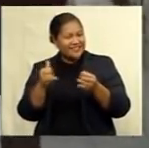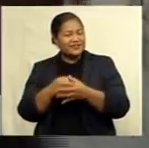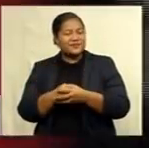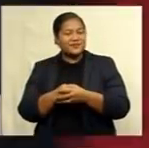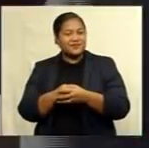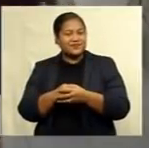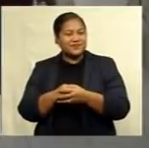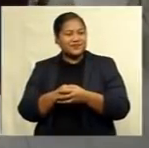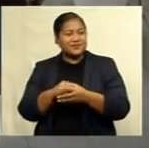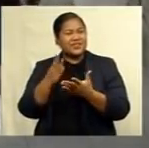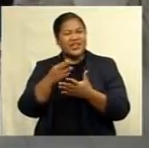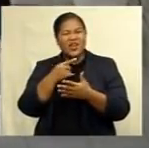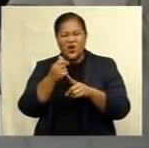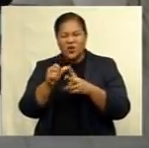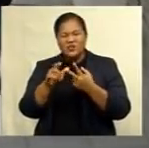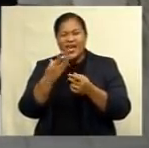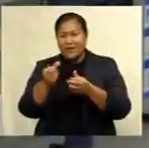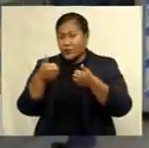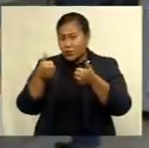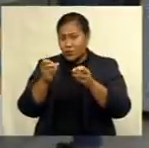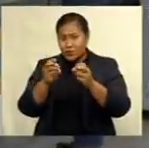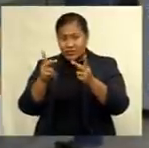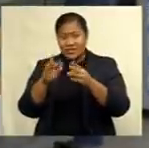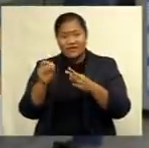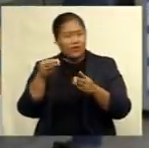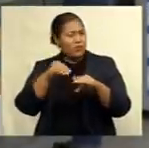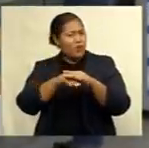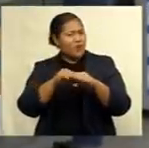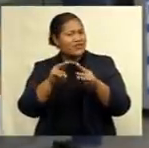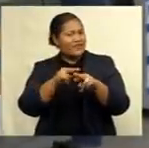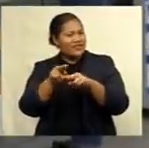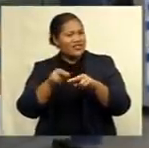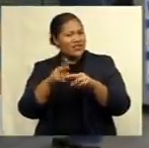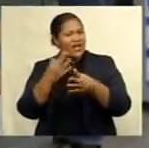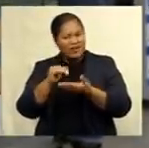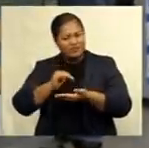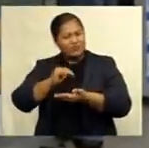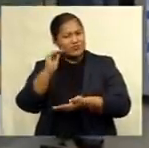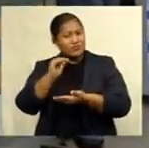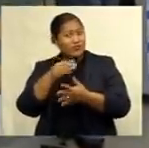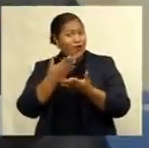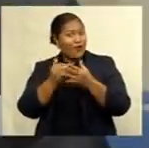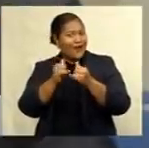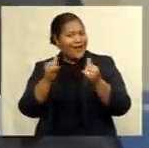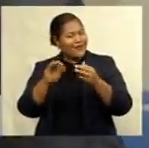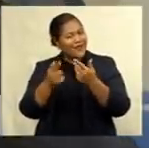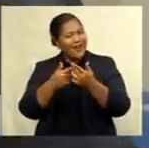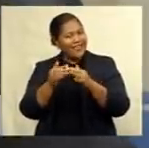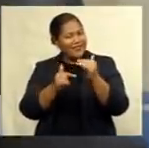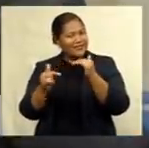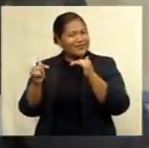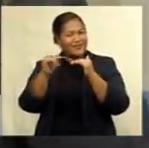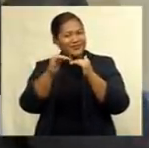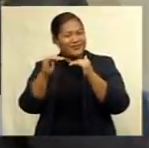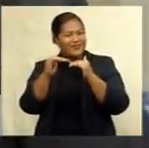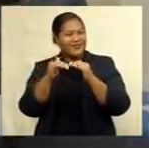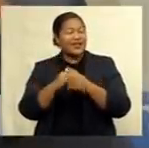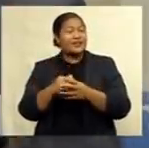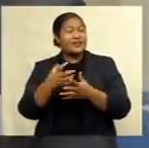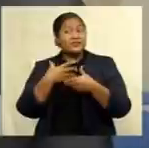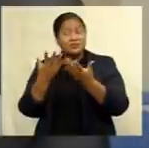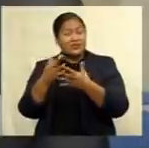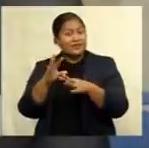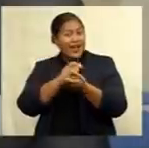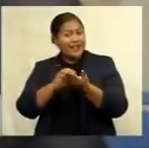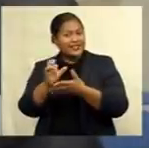is a fantastic opportunity for Post Fiji to raise its digital platform to another level, offering customers not only a